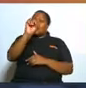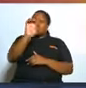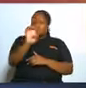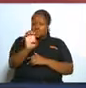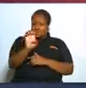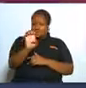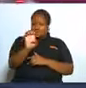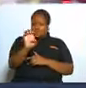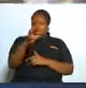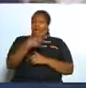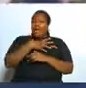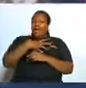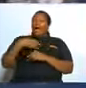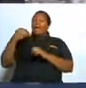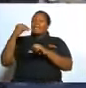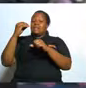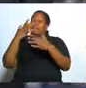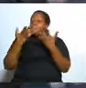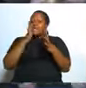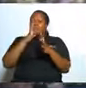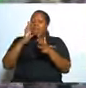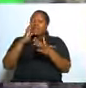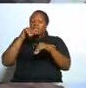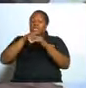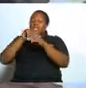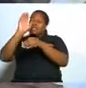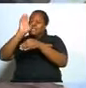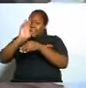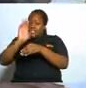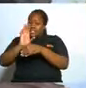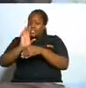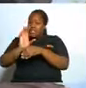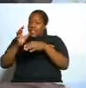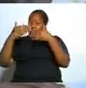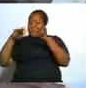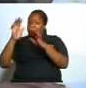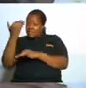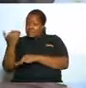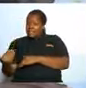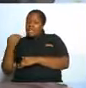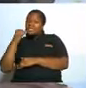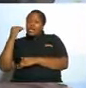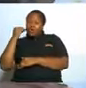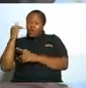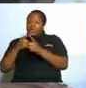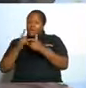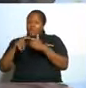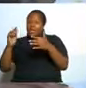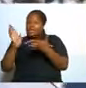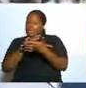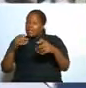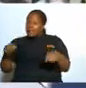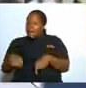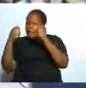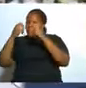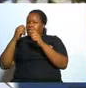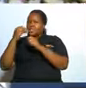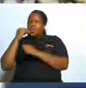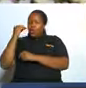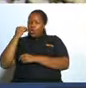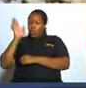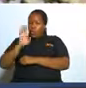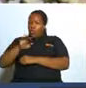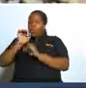and when they somewhere maybe in the church and they have left a kid at home and something happens back home a woman can